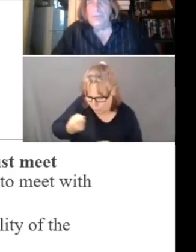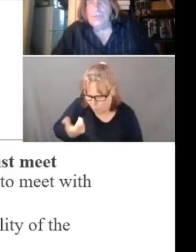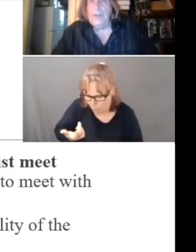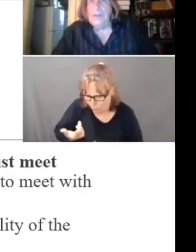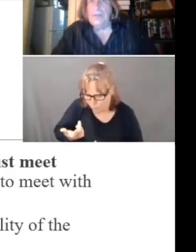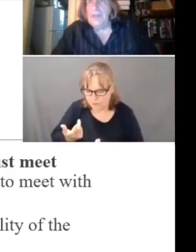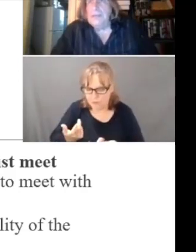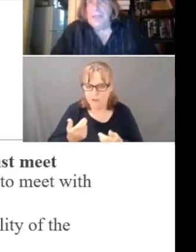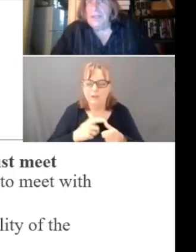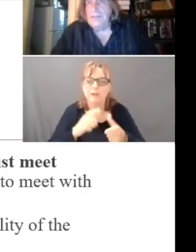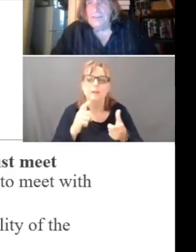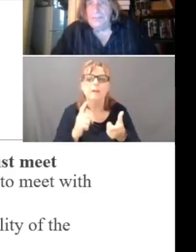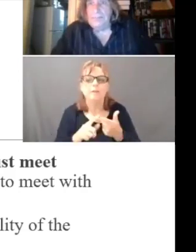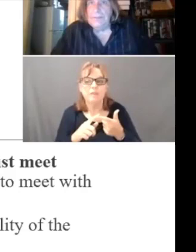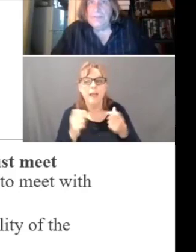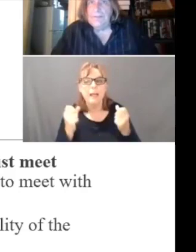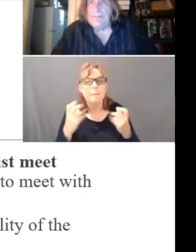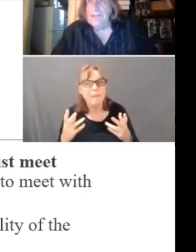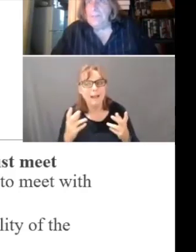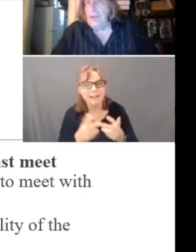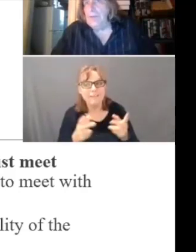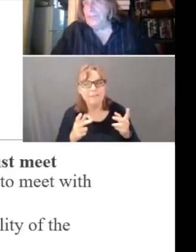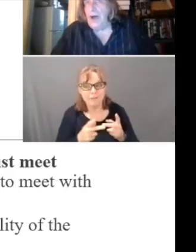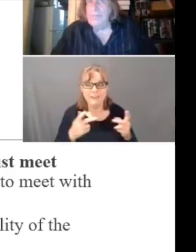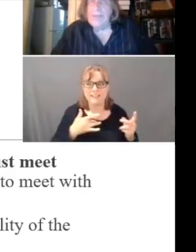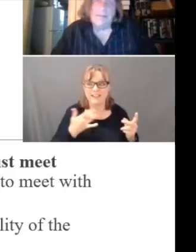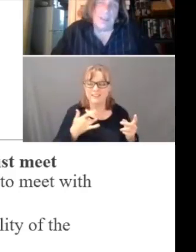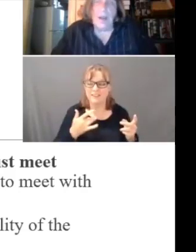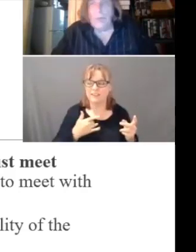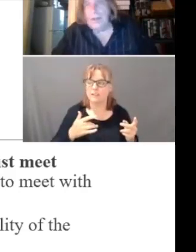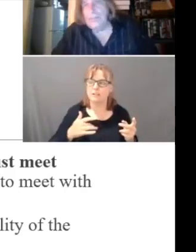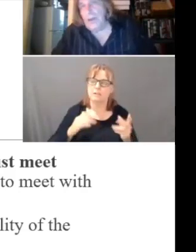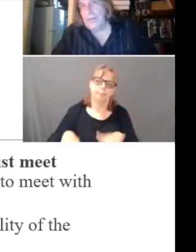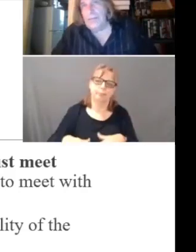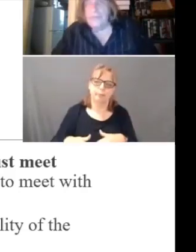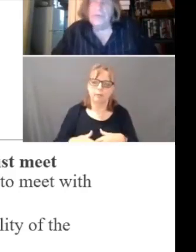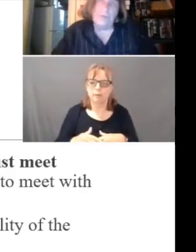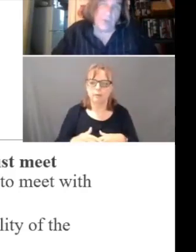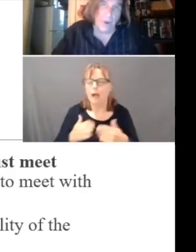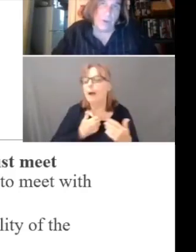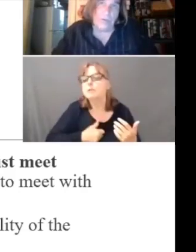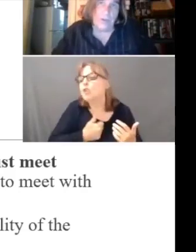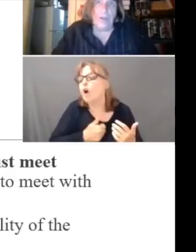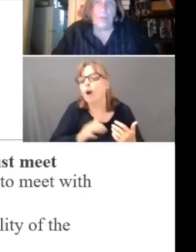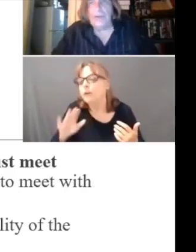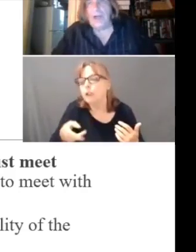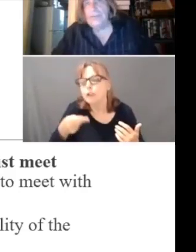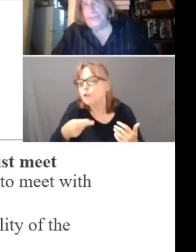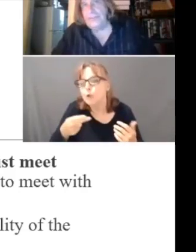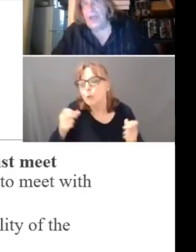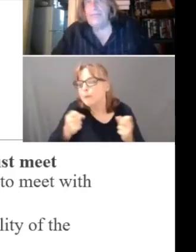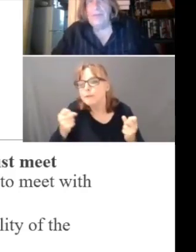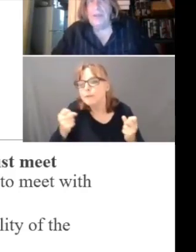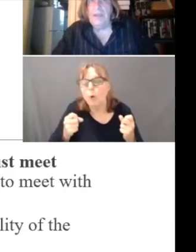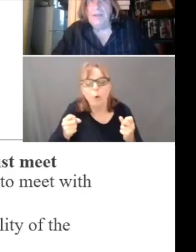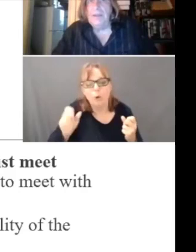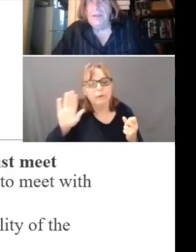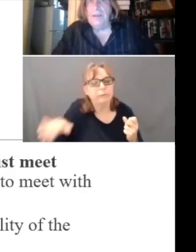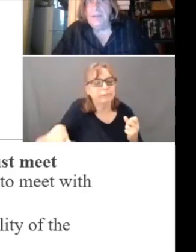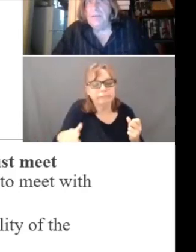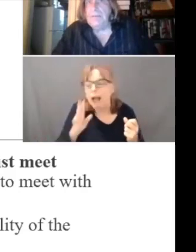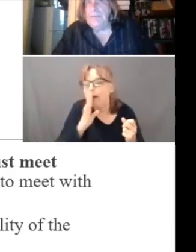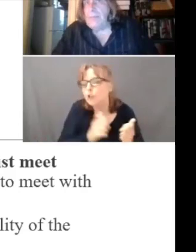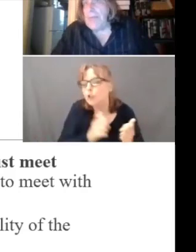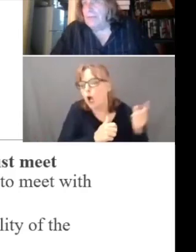numerous facilities that they can just, they can blow this off. They can say, you know, I'm really sorry that the soup was cold. We'll talk to the chef and,